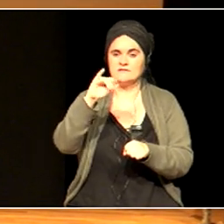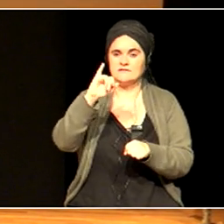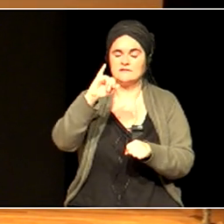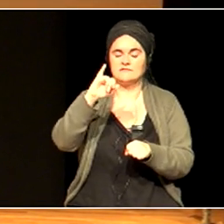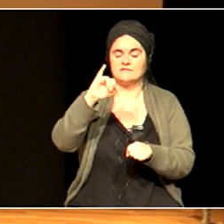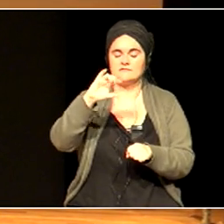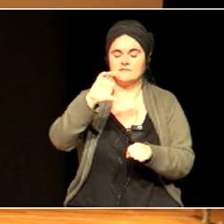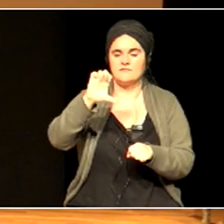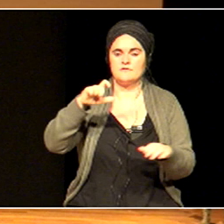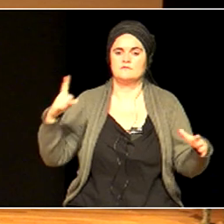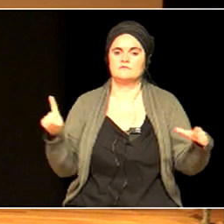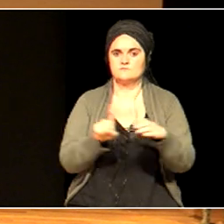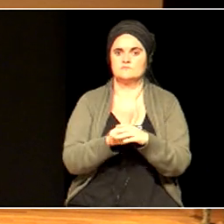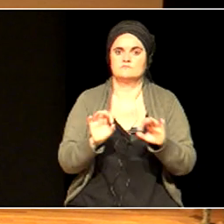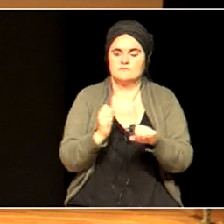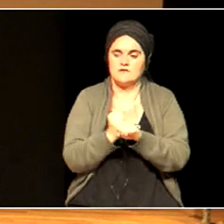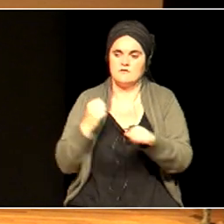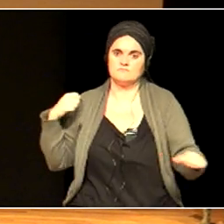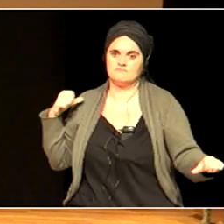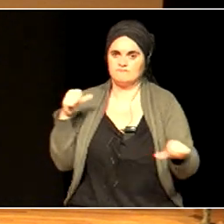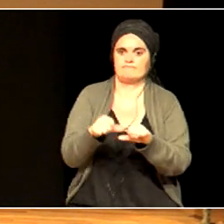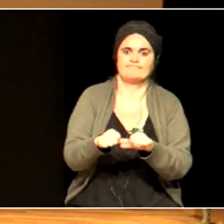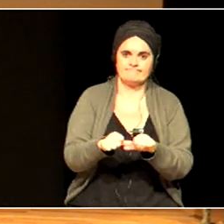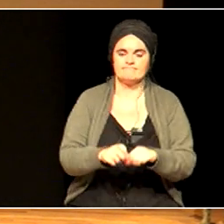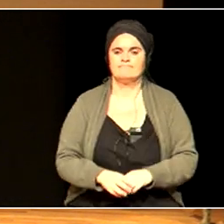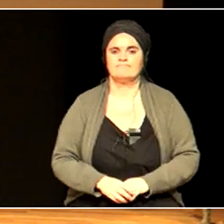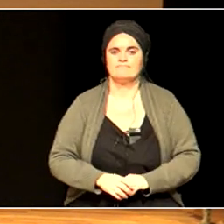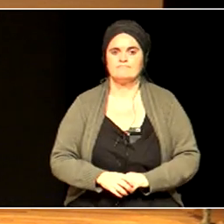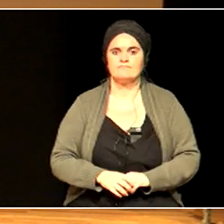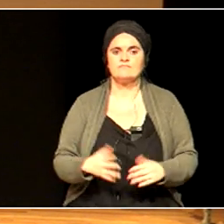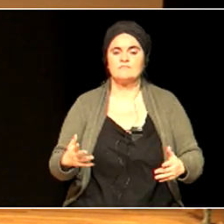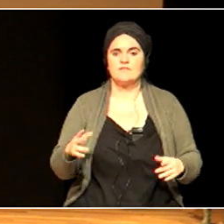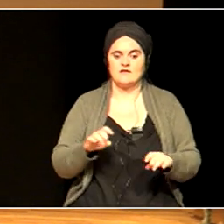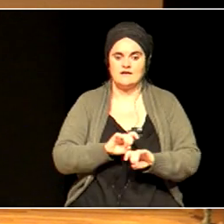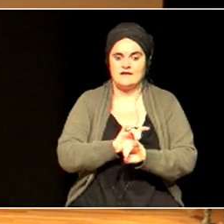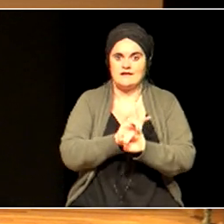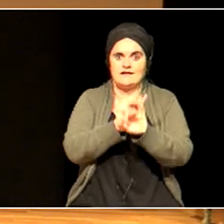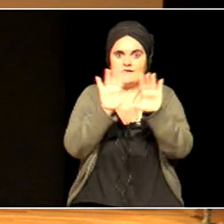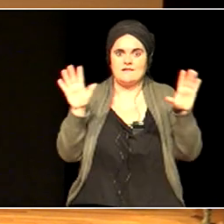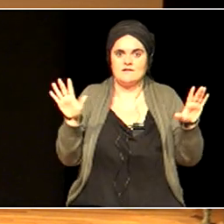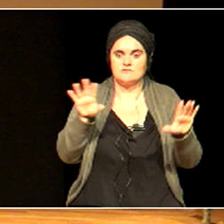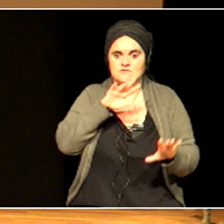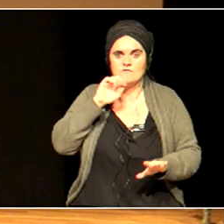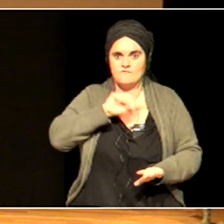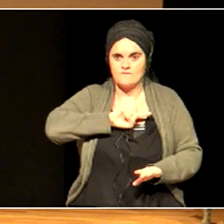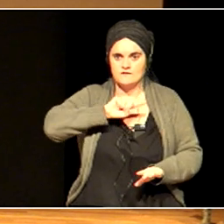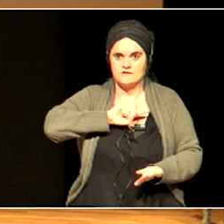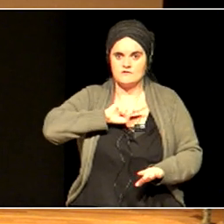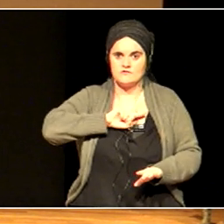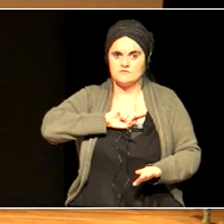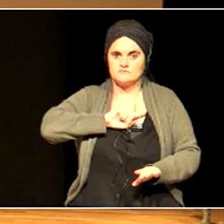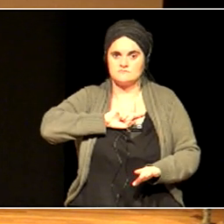Being clear about the values that you want to put into practice is the most practical